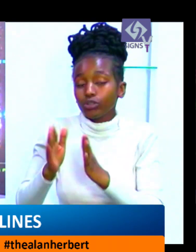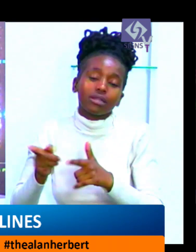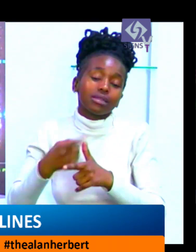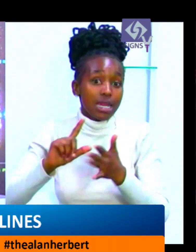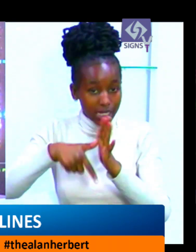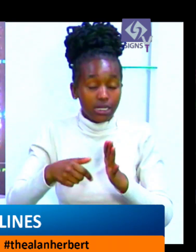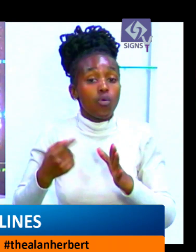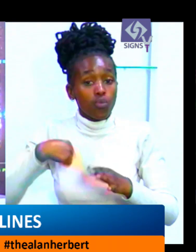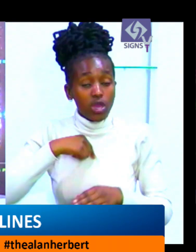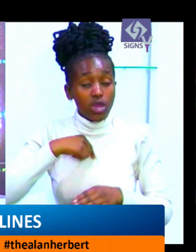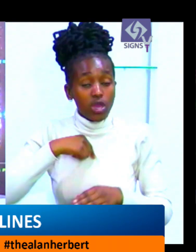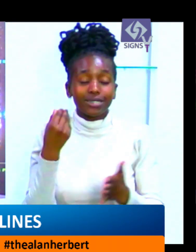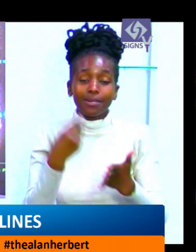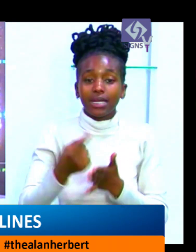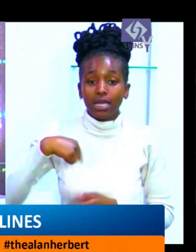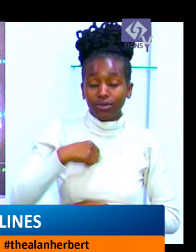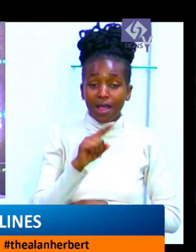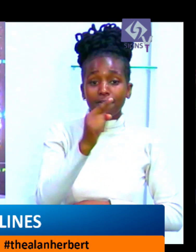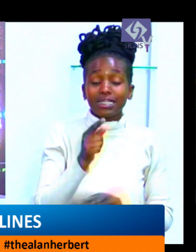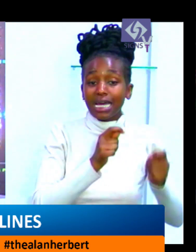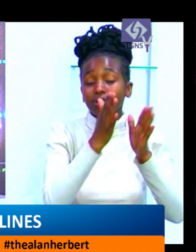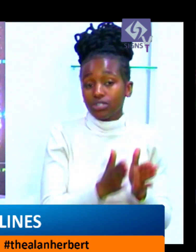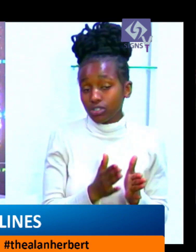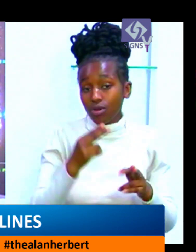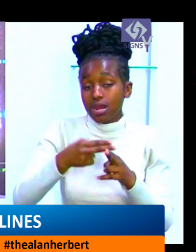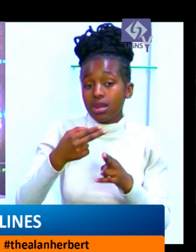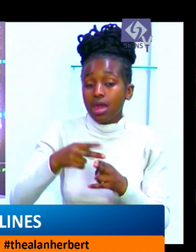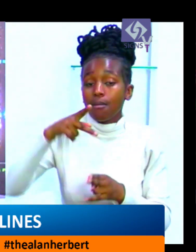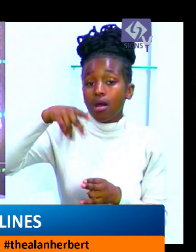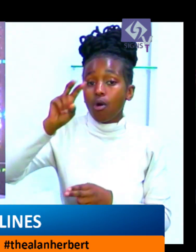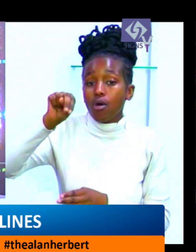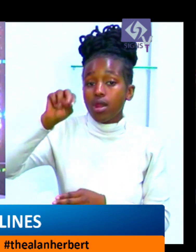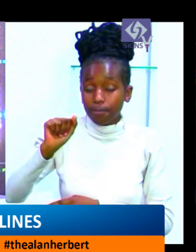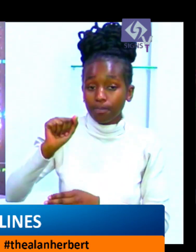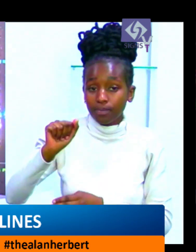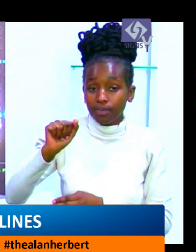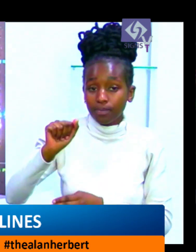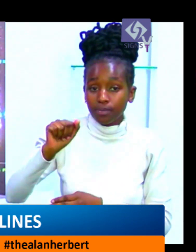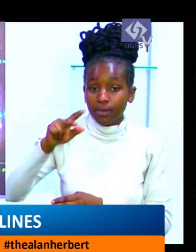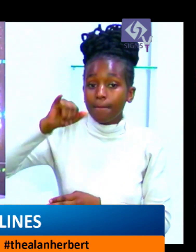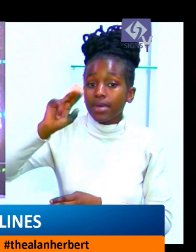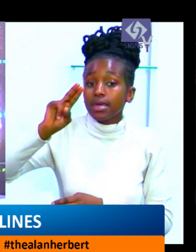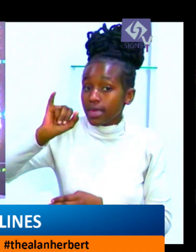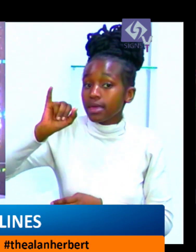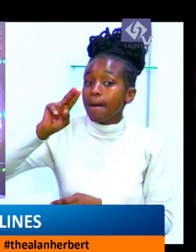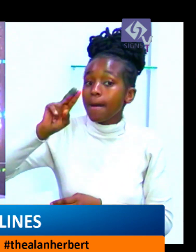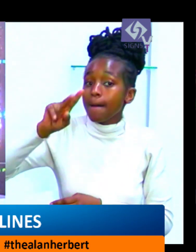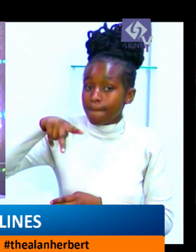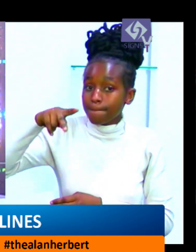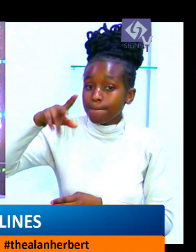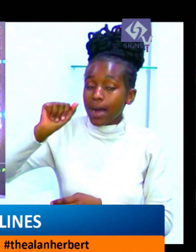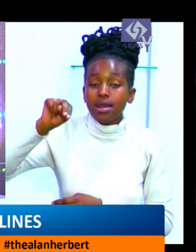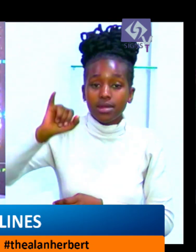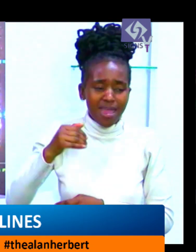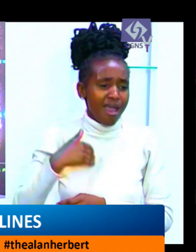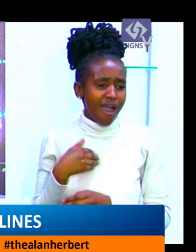agreement executed. Now, loans procured from KCB, CBA, Barclays, and Stanbik Bank were secured with Mumia's